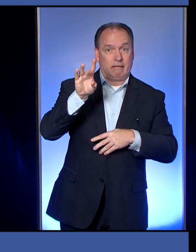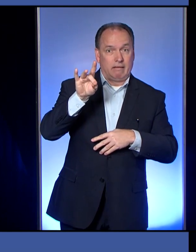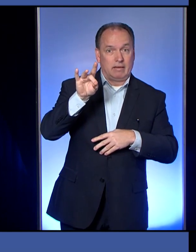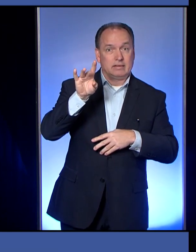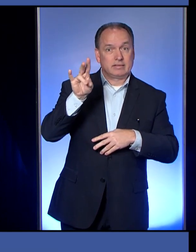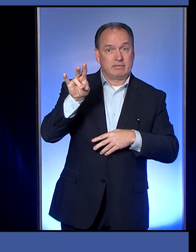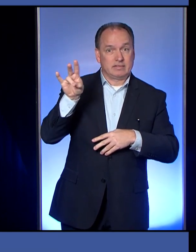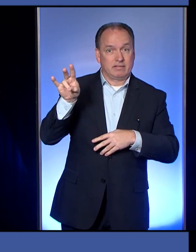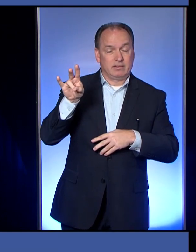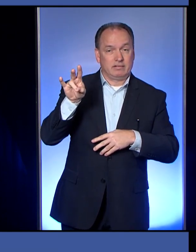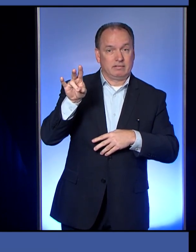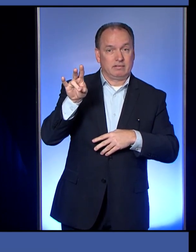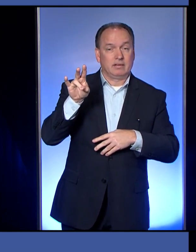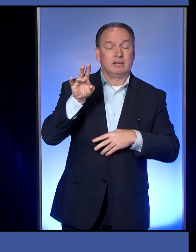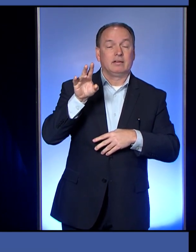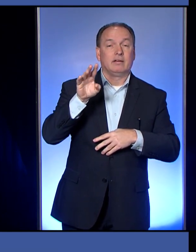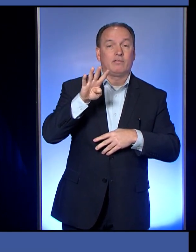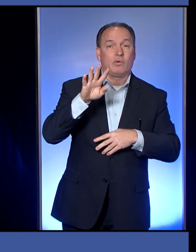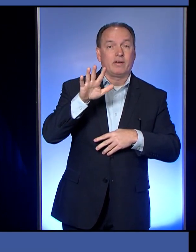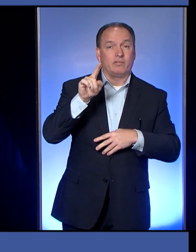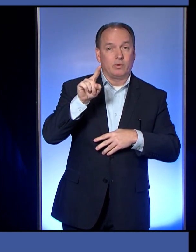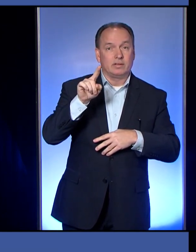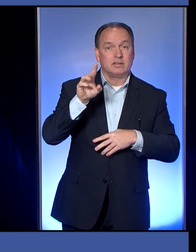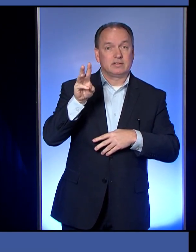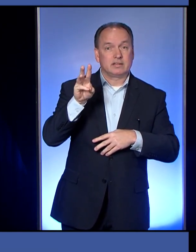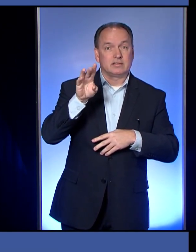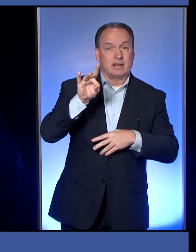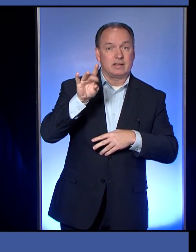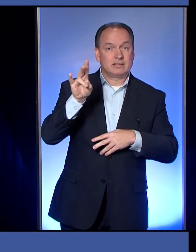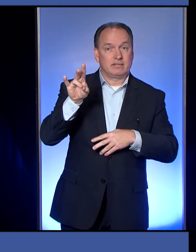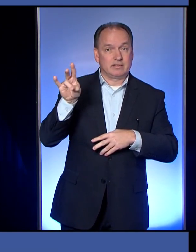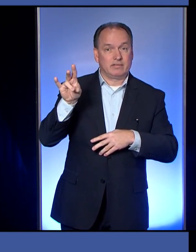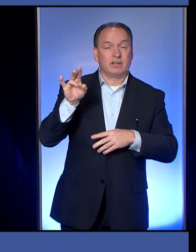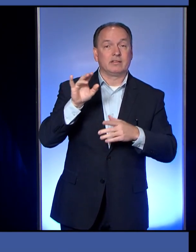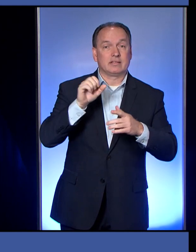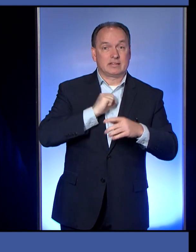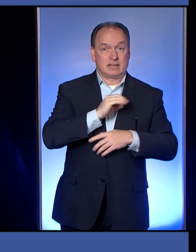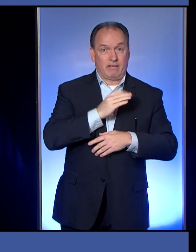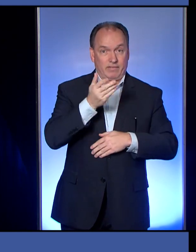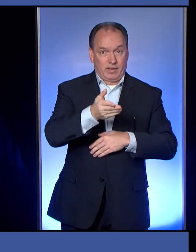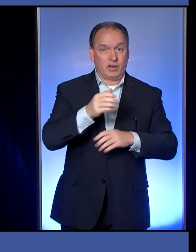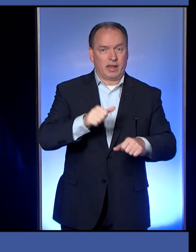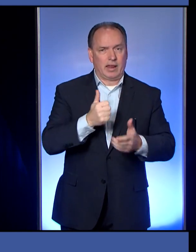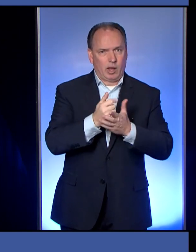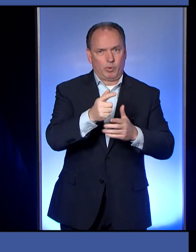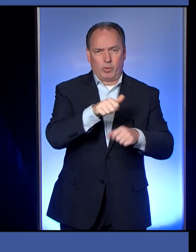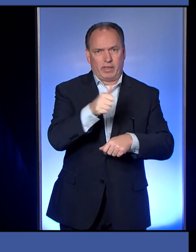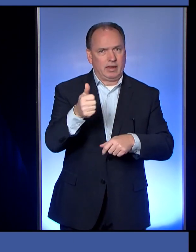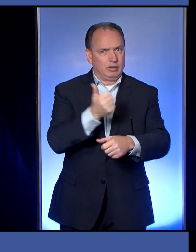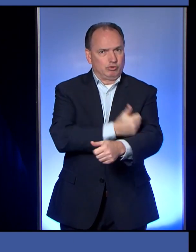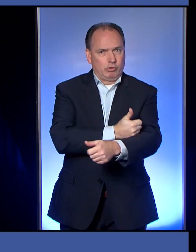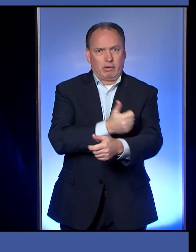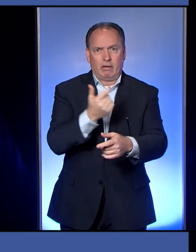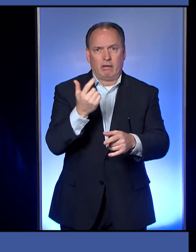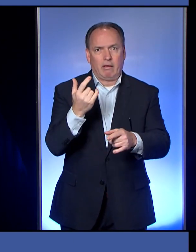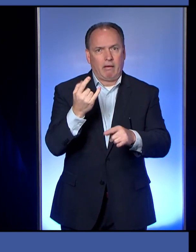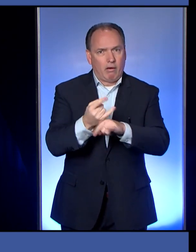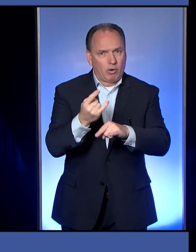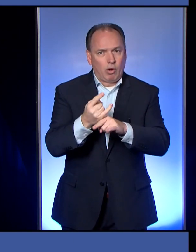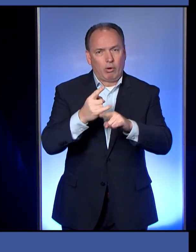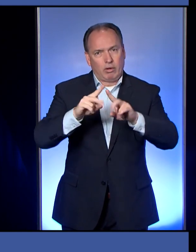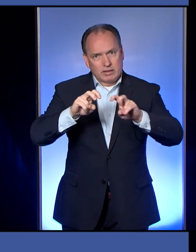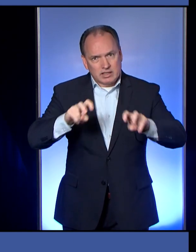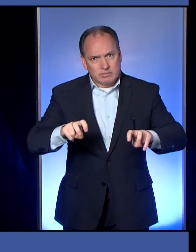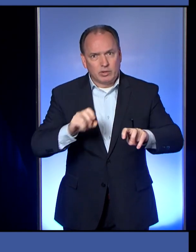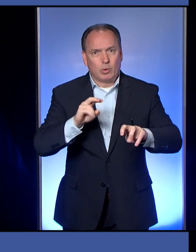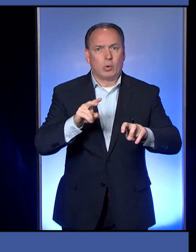That's 451-6877. Staff in the office there can help you with an assessment or even